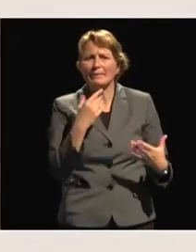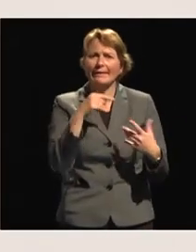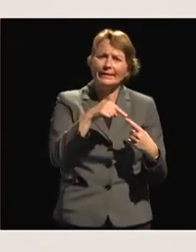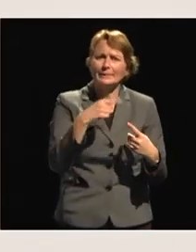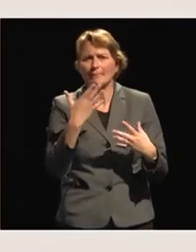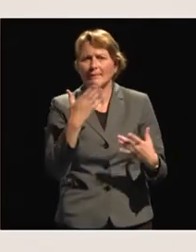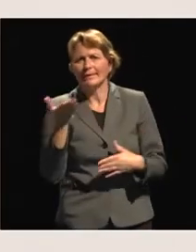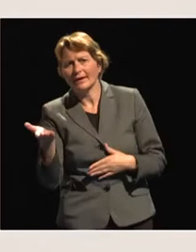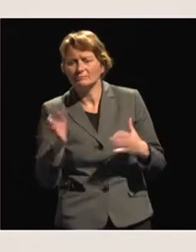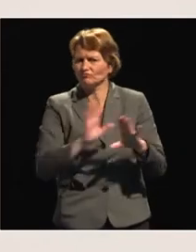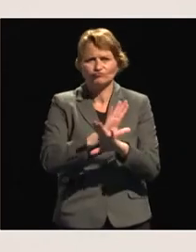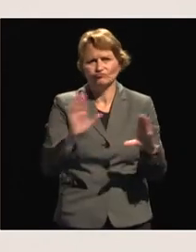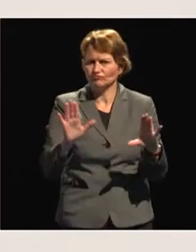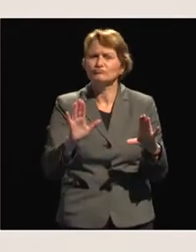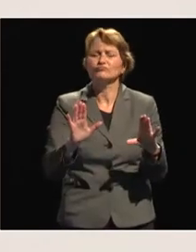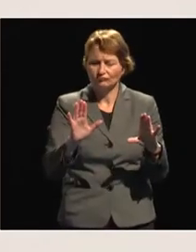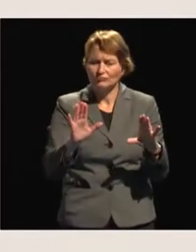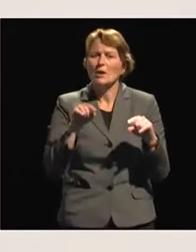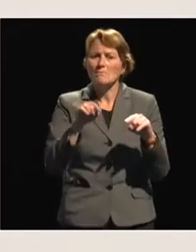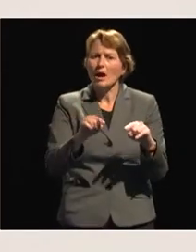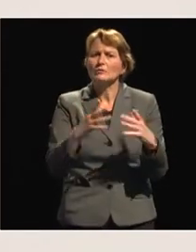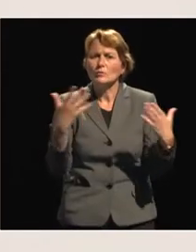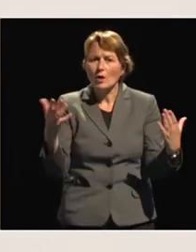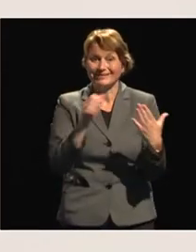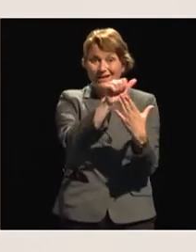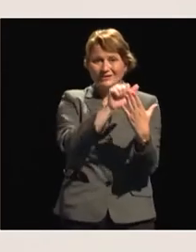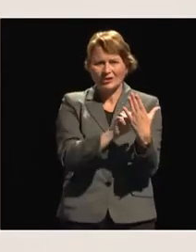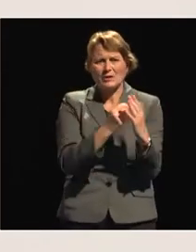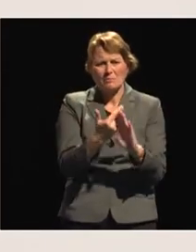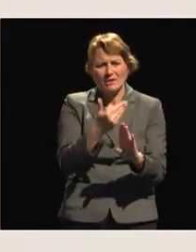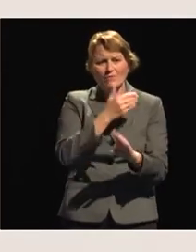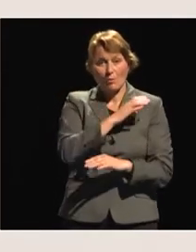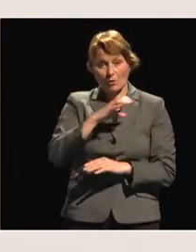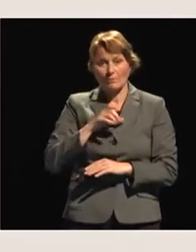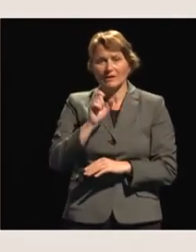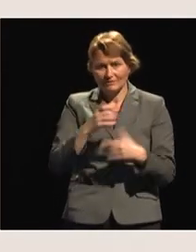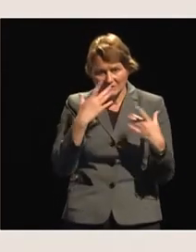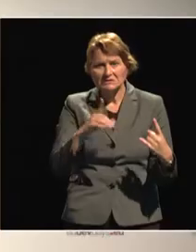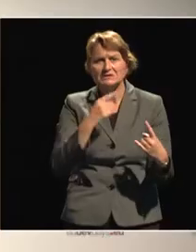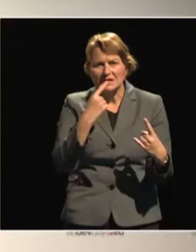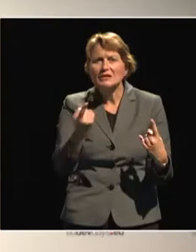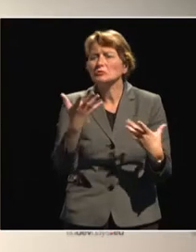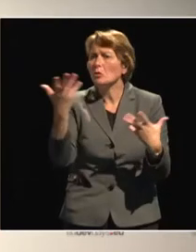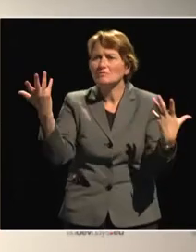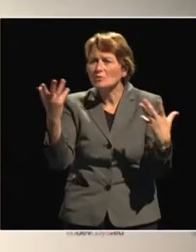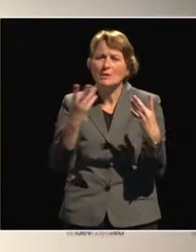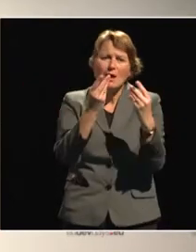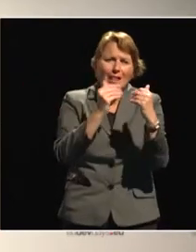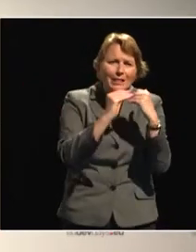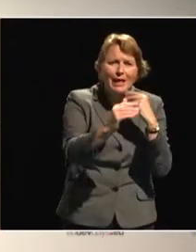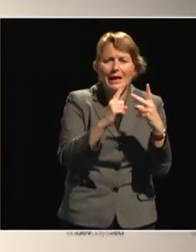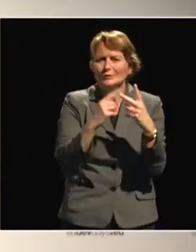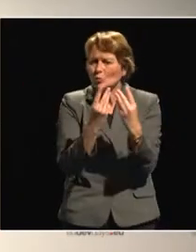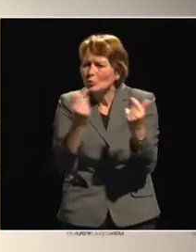to address the sort of challenges that the Commissioner referred to earlier about access of resources to land, to finance,